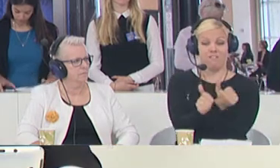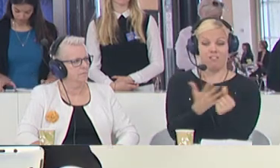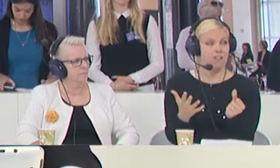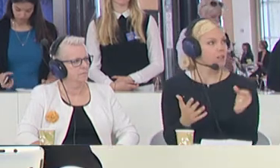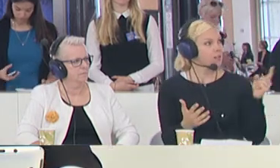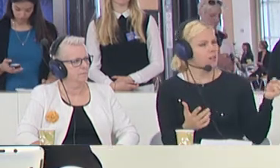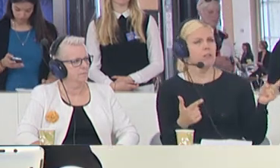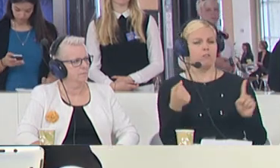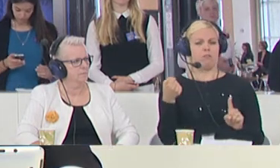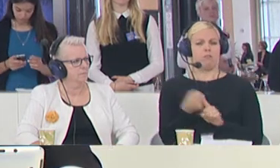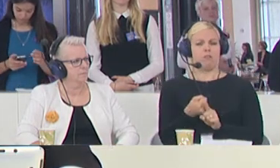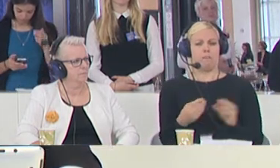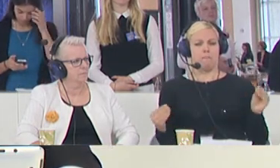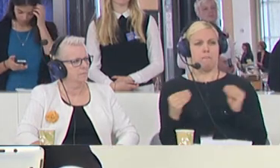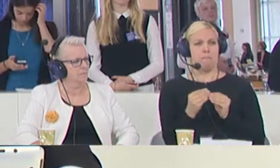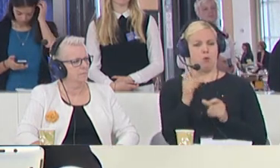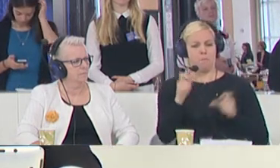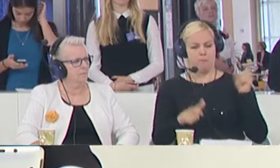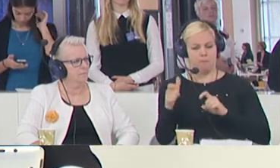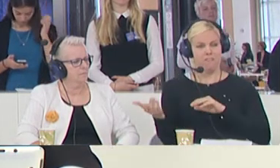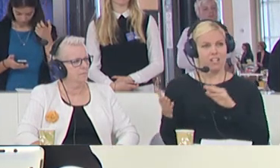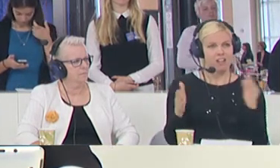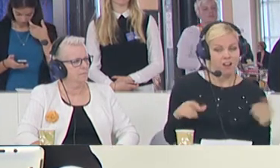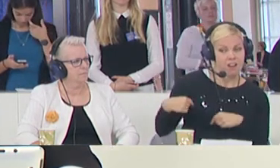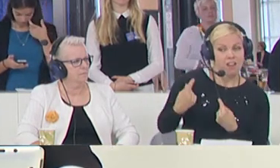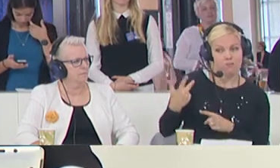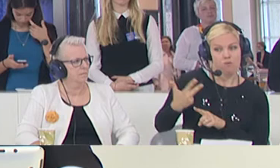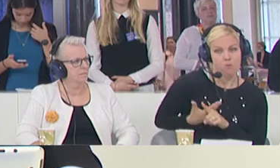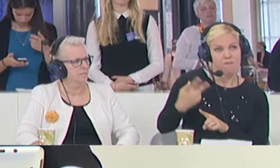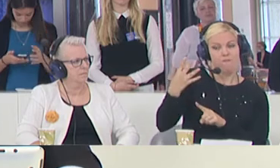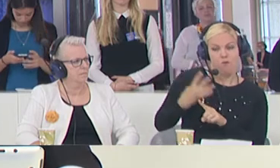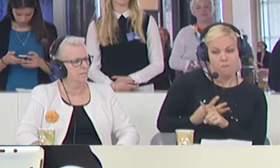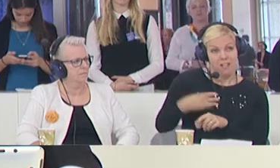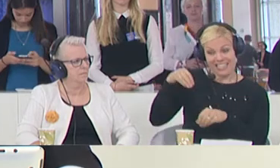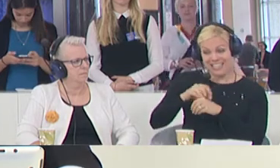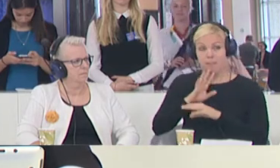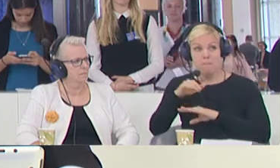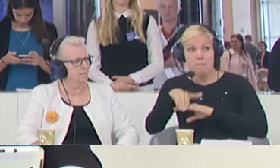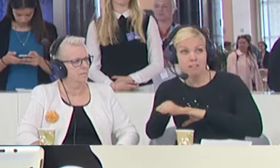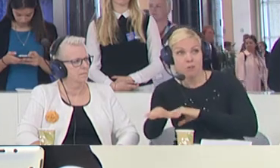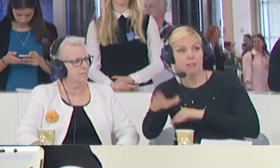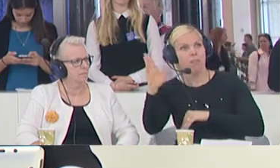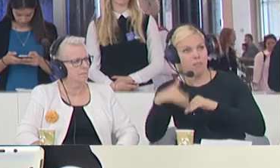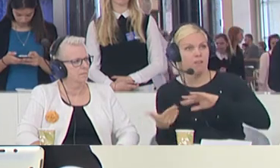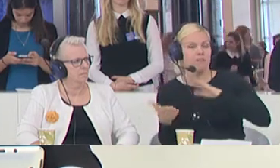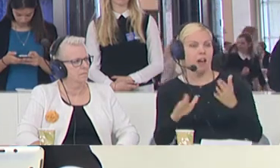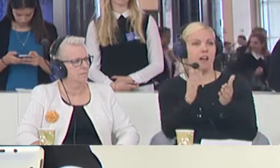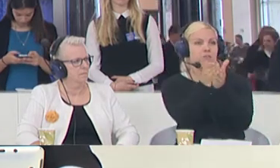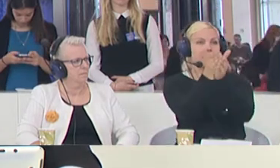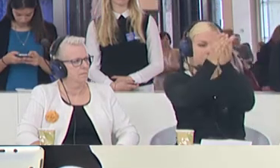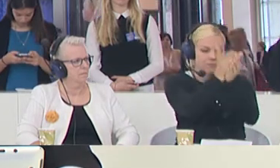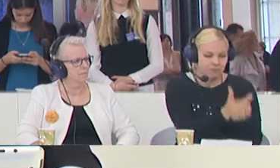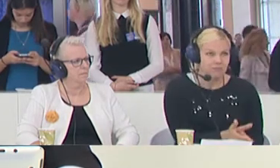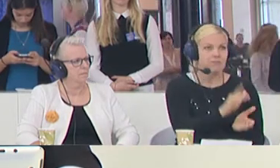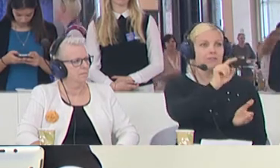people have died in the last three, four months in Europe, in the Mediterranean, then died in the Titanic when it went on. And yet, we can easily